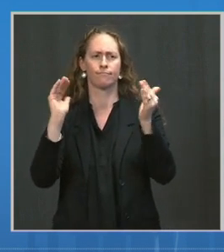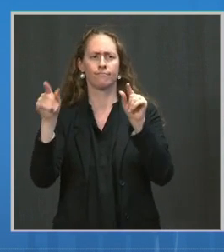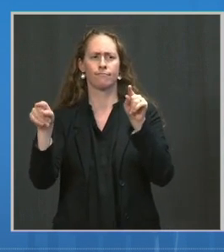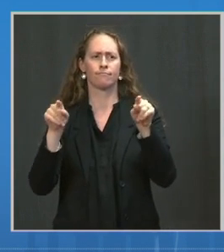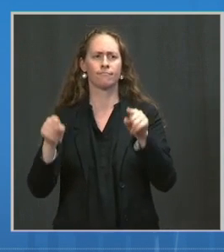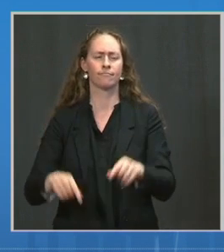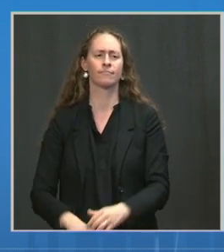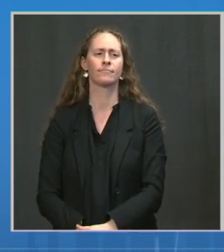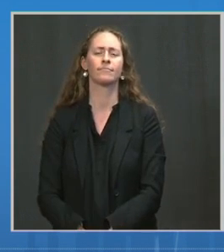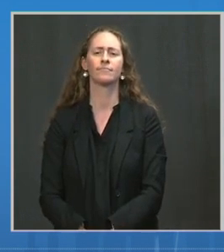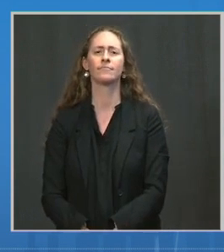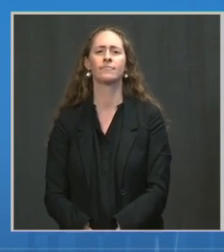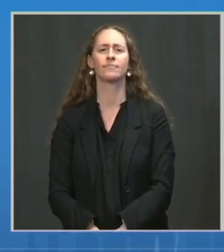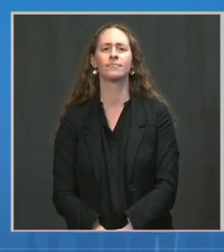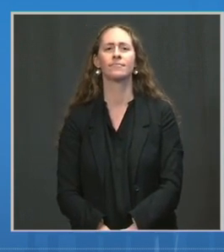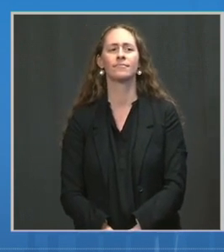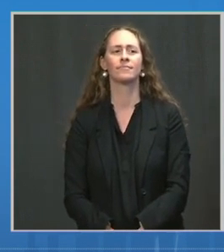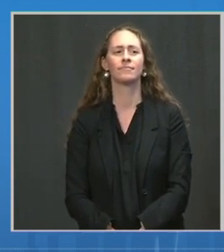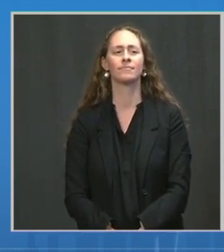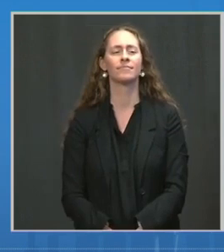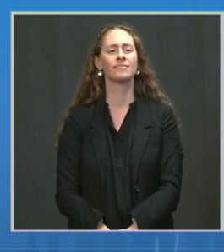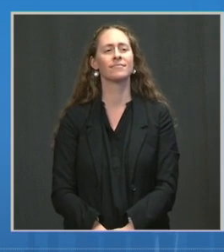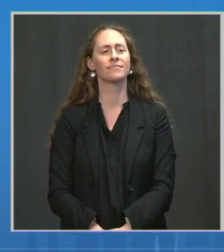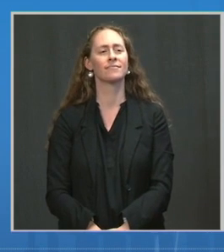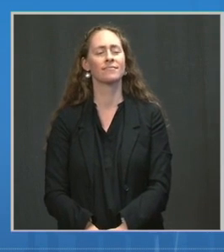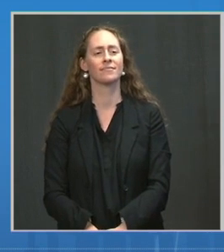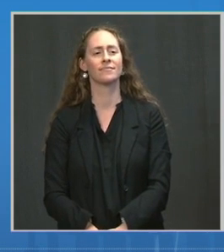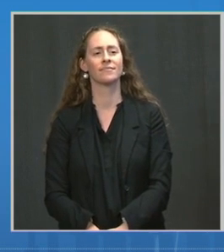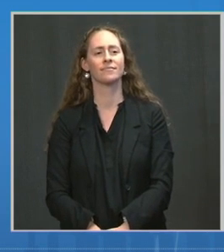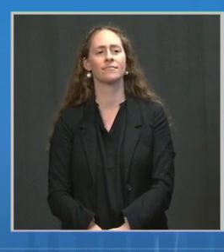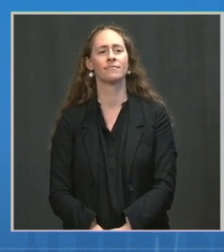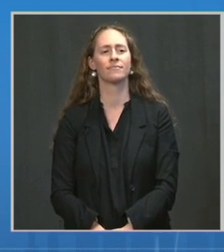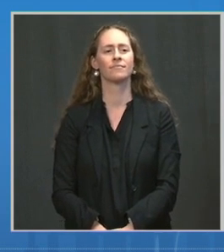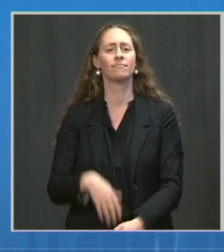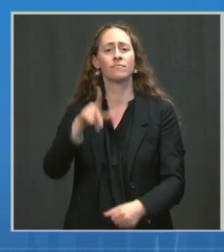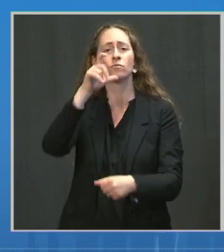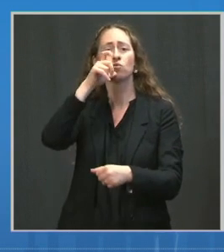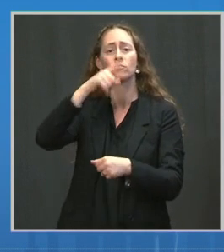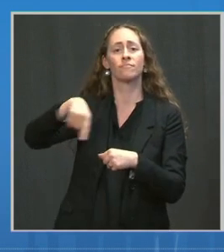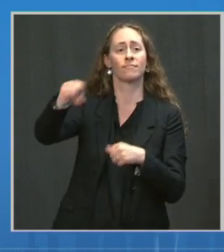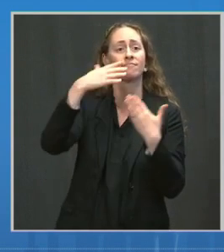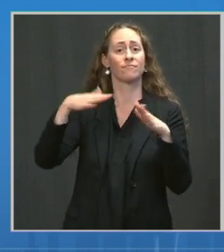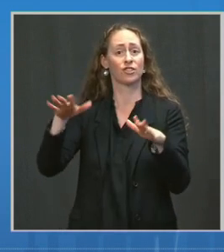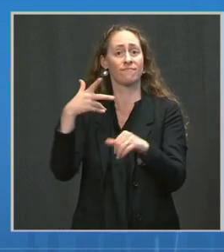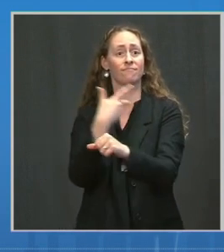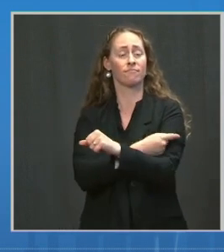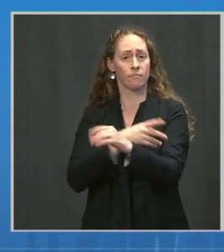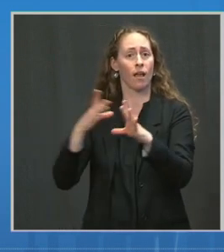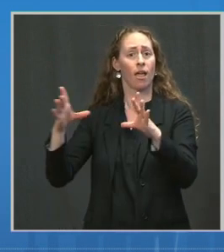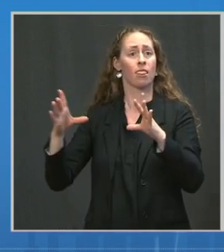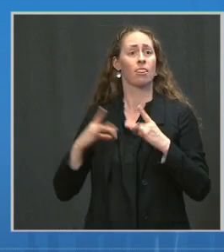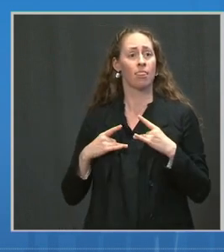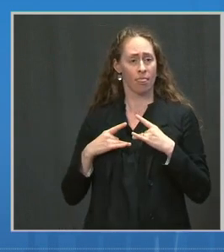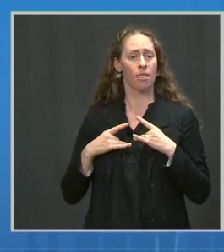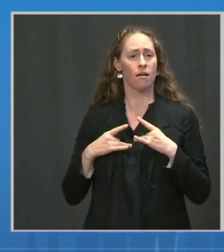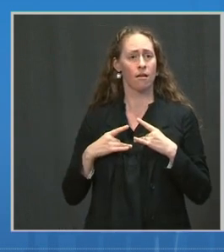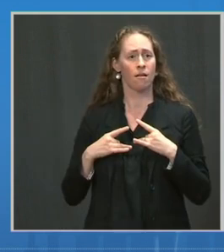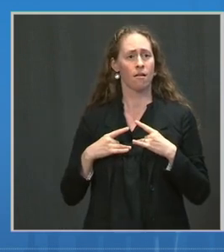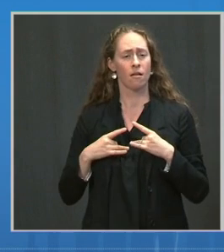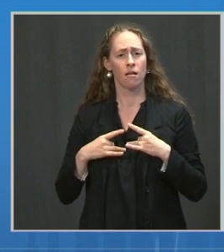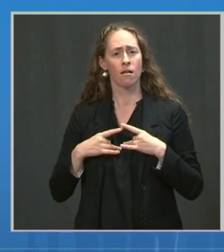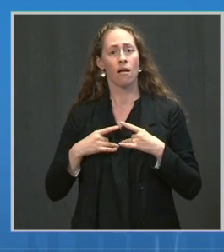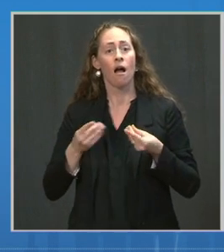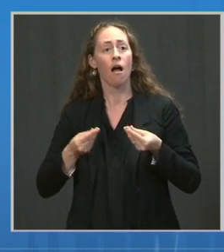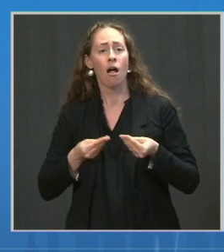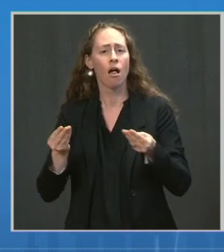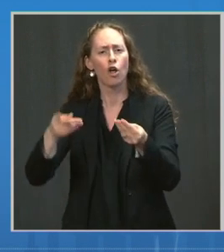fact, are getting breakthrough infections. And that's the critical one. The bottom line of